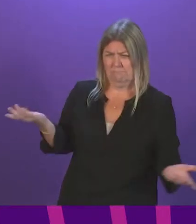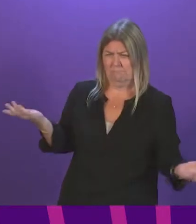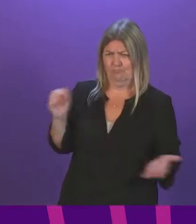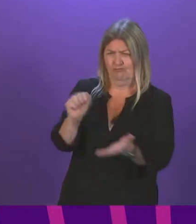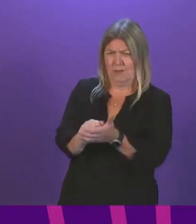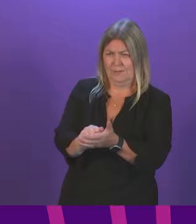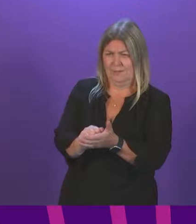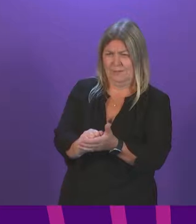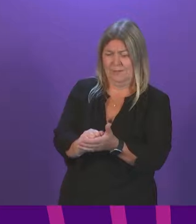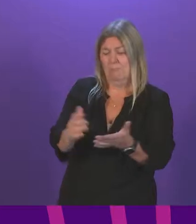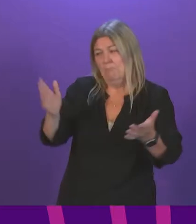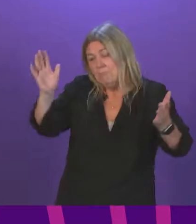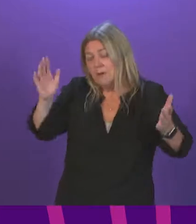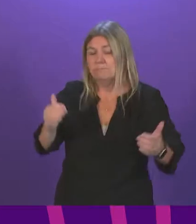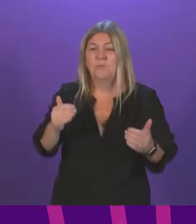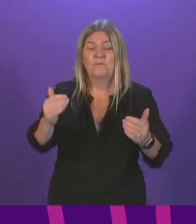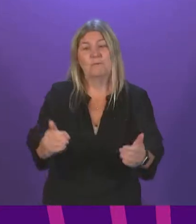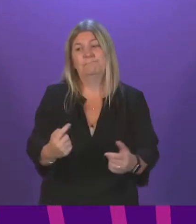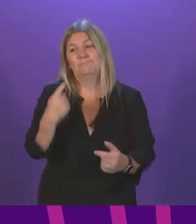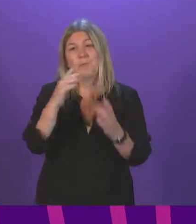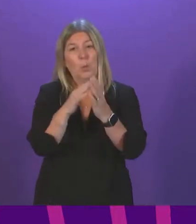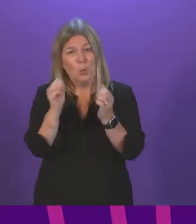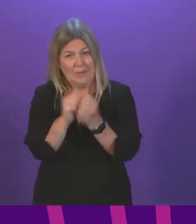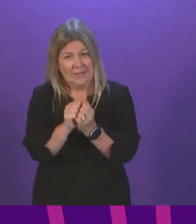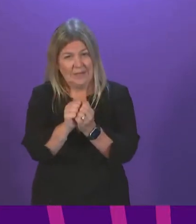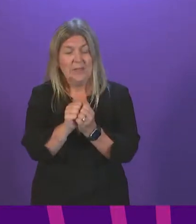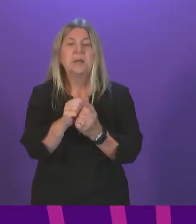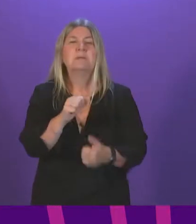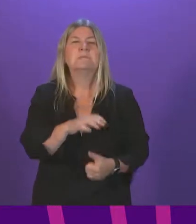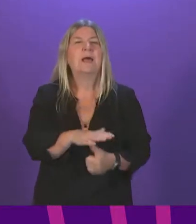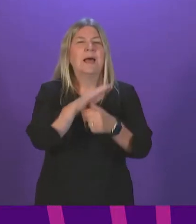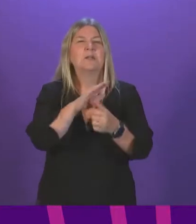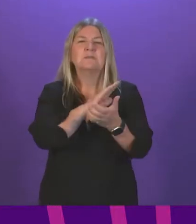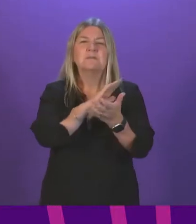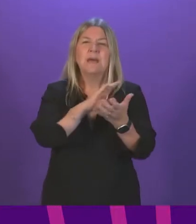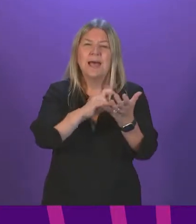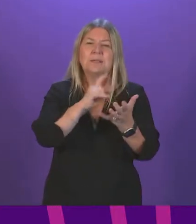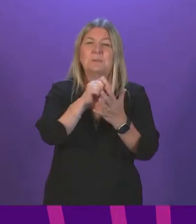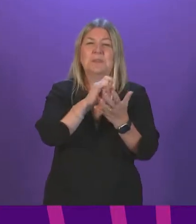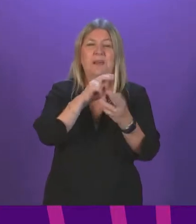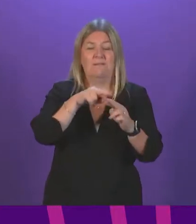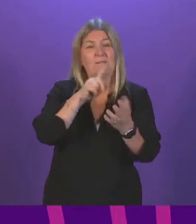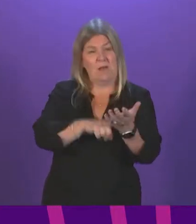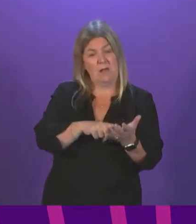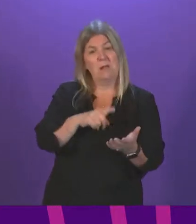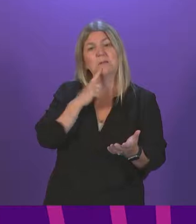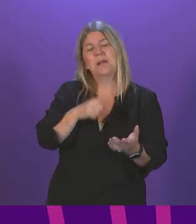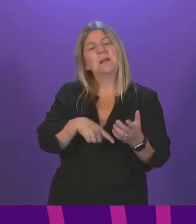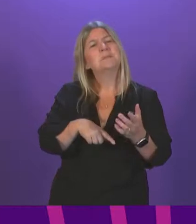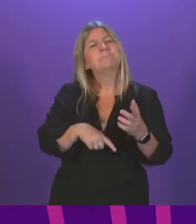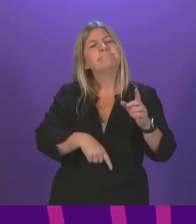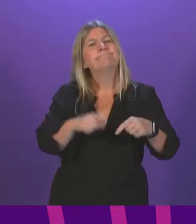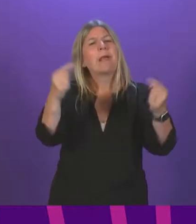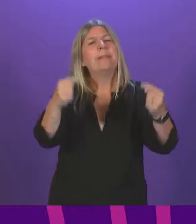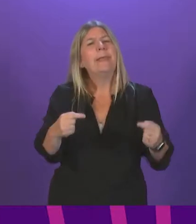but we'll move on from that. At the weekend, the head of the SPFL, Neil Doncaster, said the League was hugely